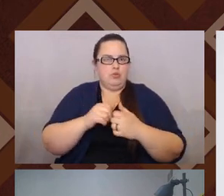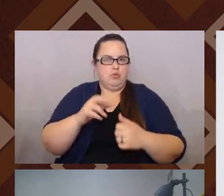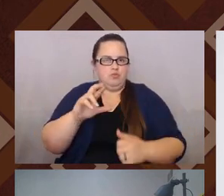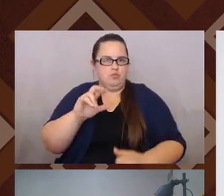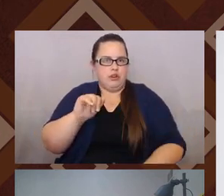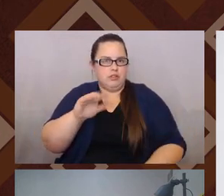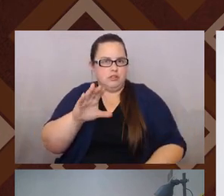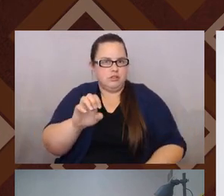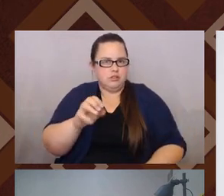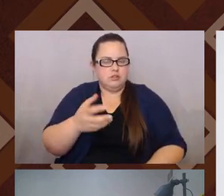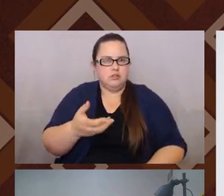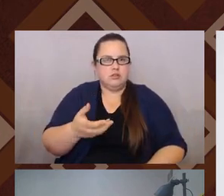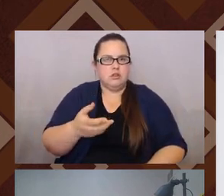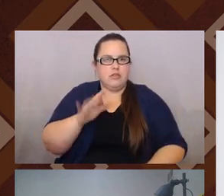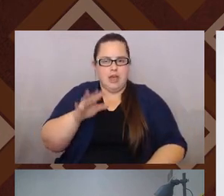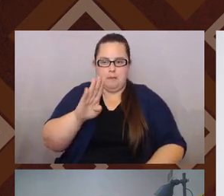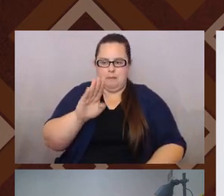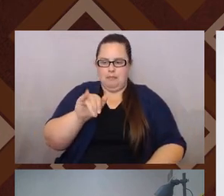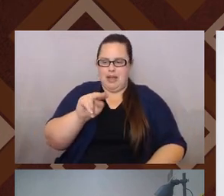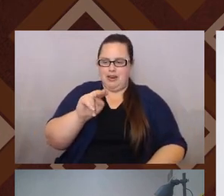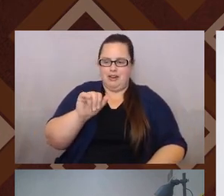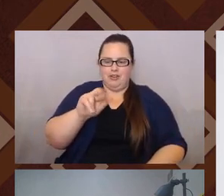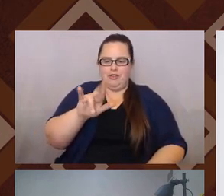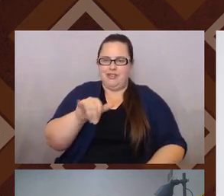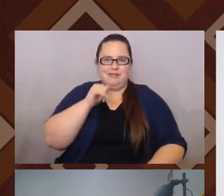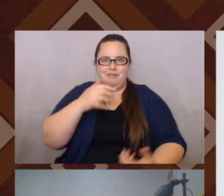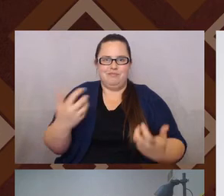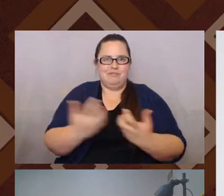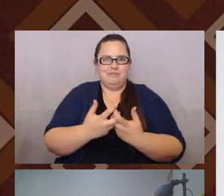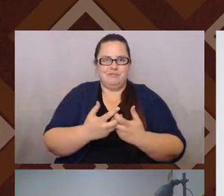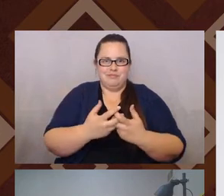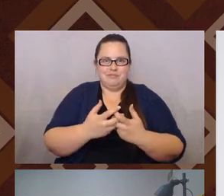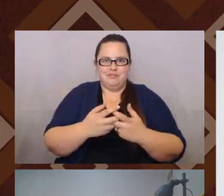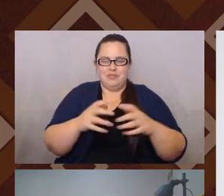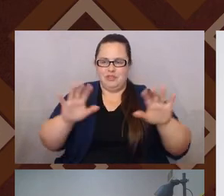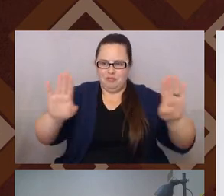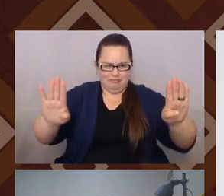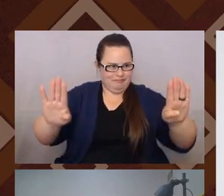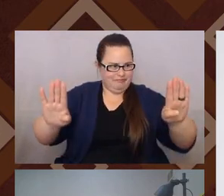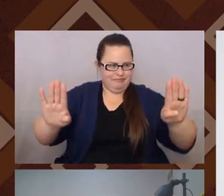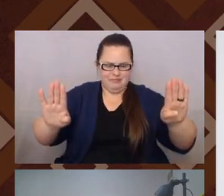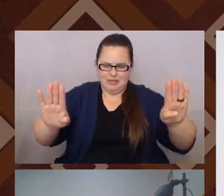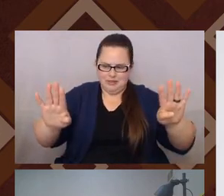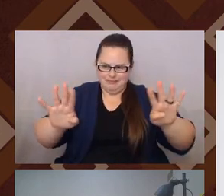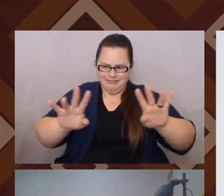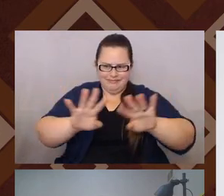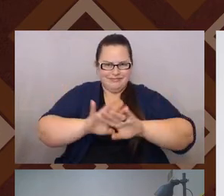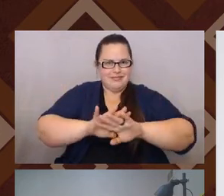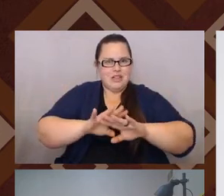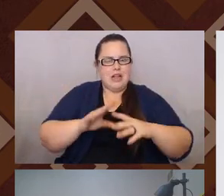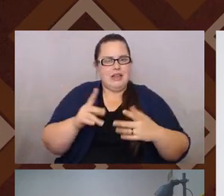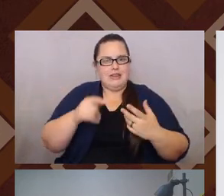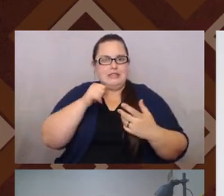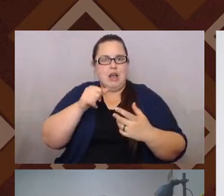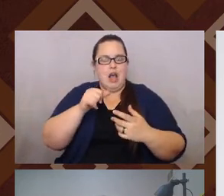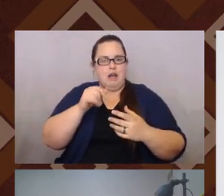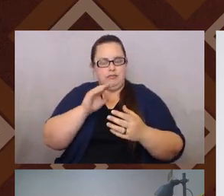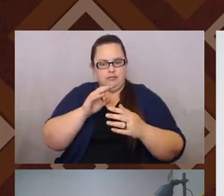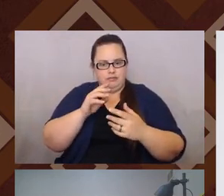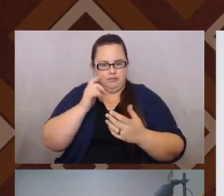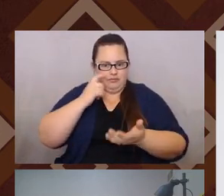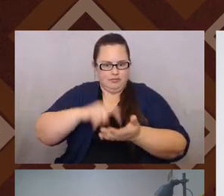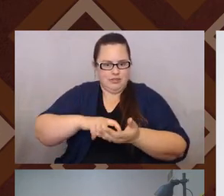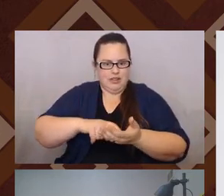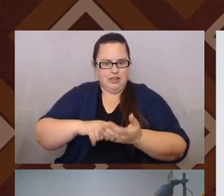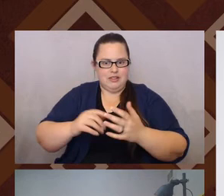even talking about the fact that that binary doesn't address the fact that the genocide of indigenous peoples is really like the